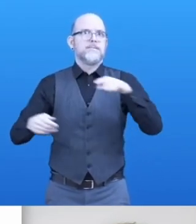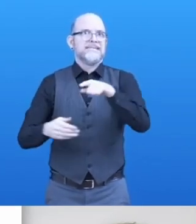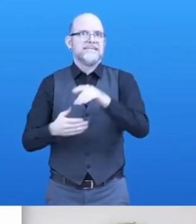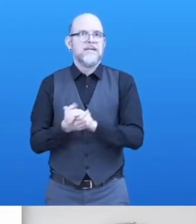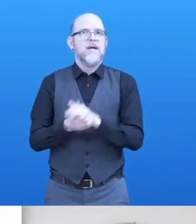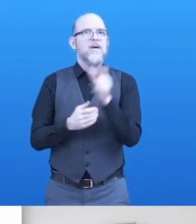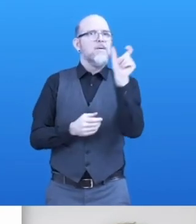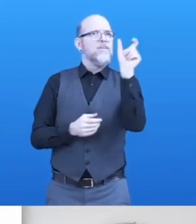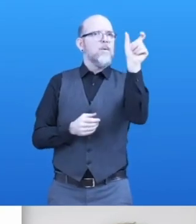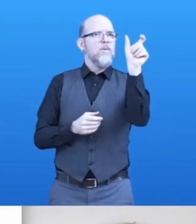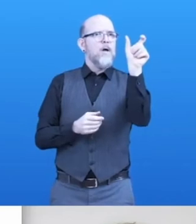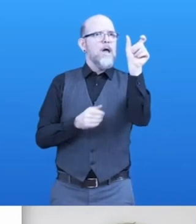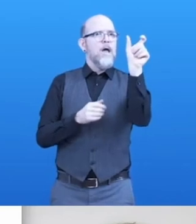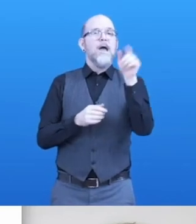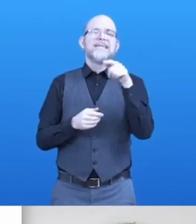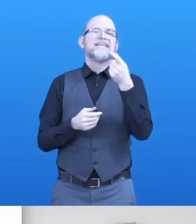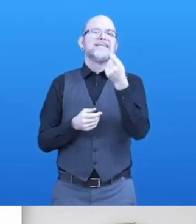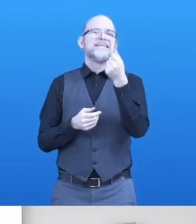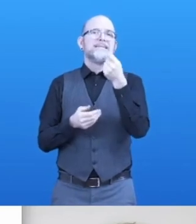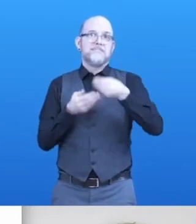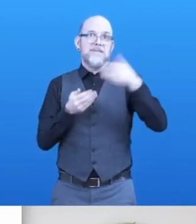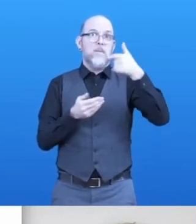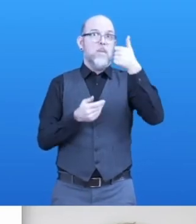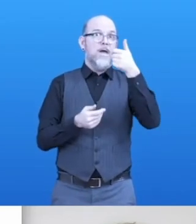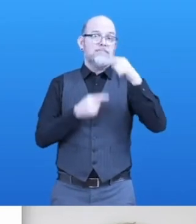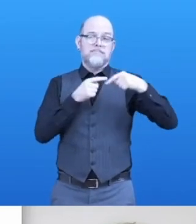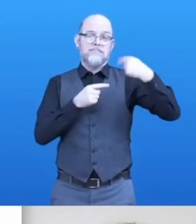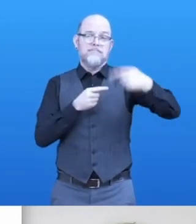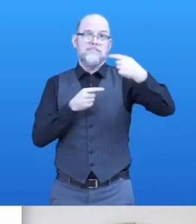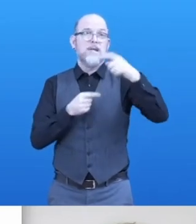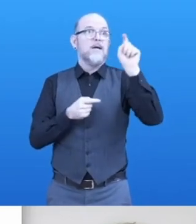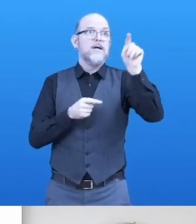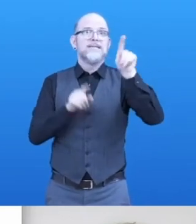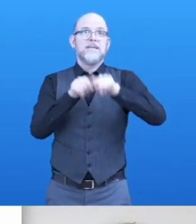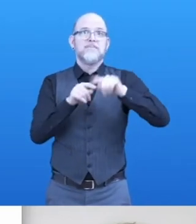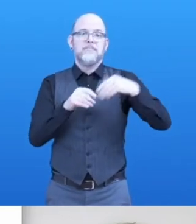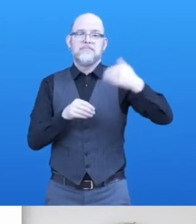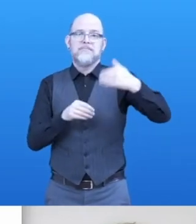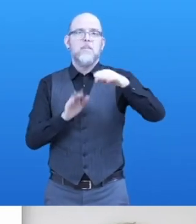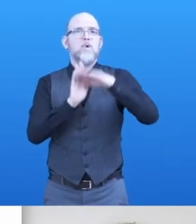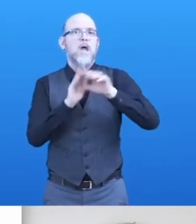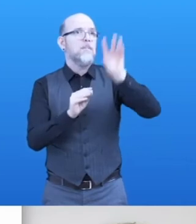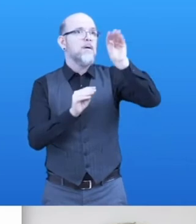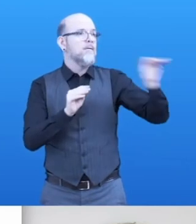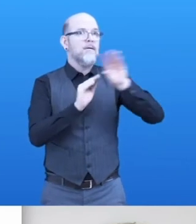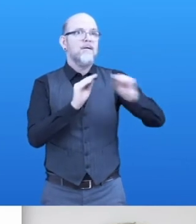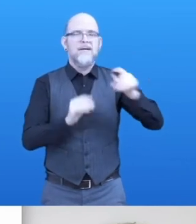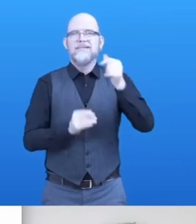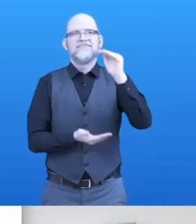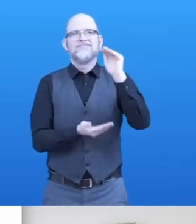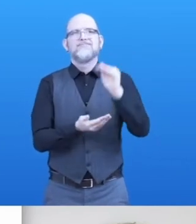described in sign language can easily be reused, not only on a certain website, but also on other sites.